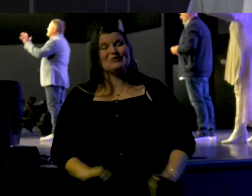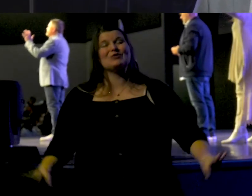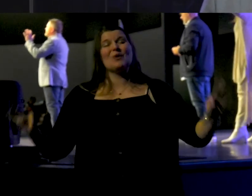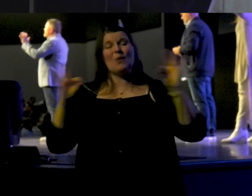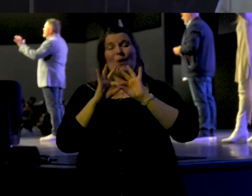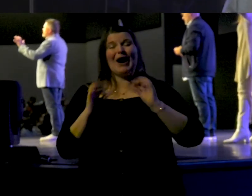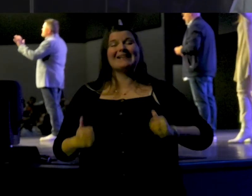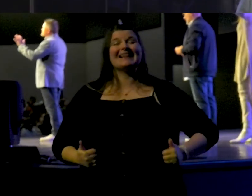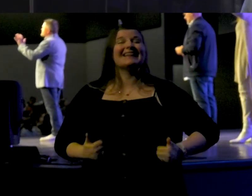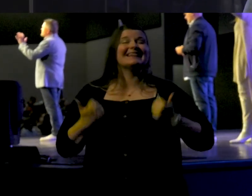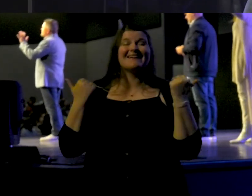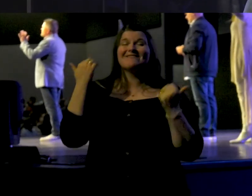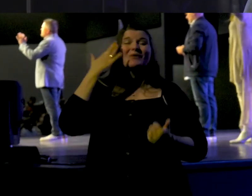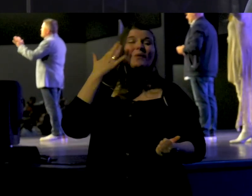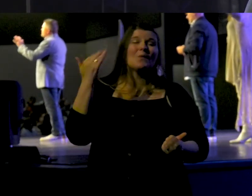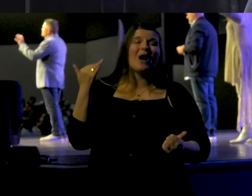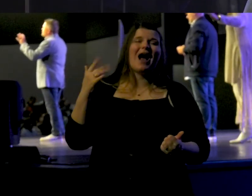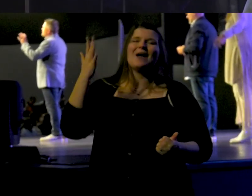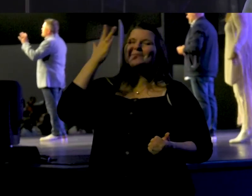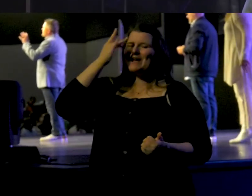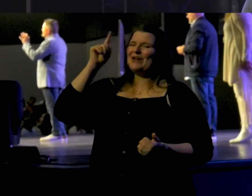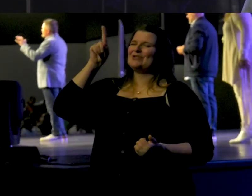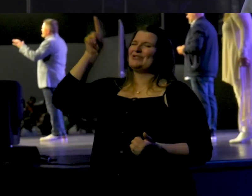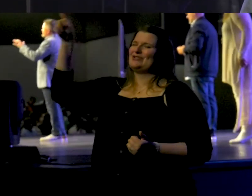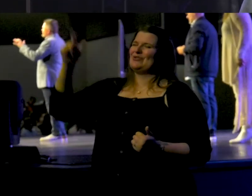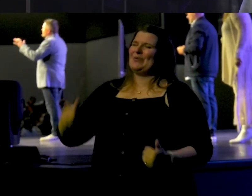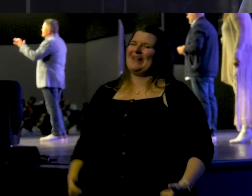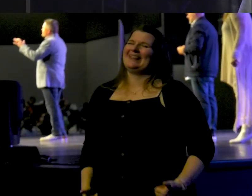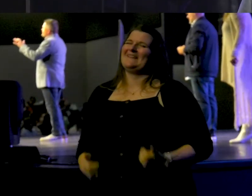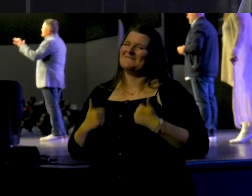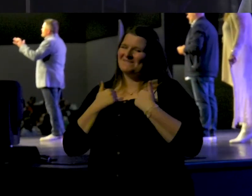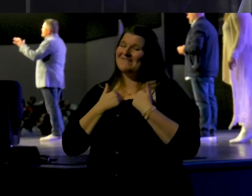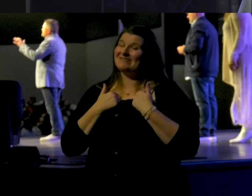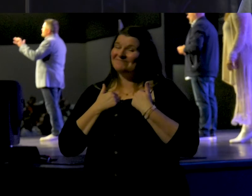because you live.